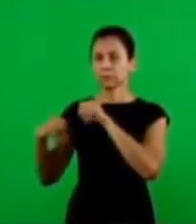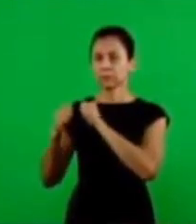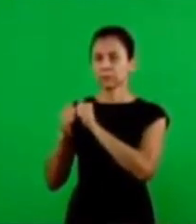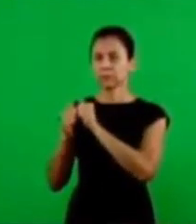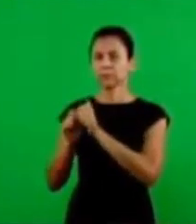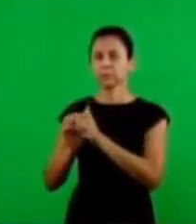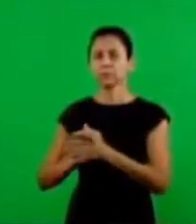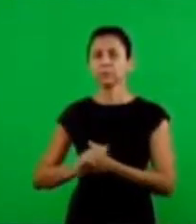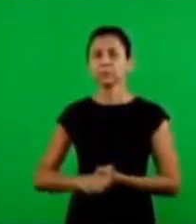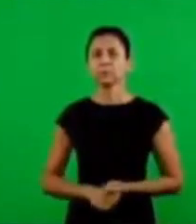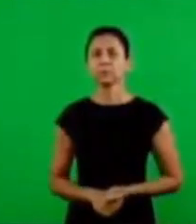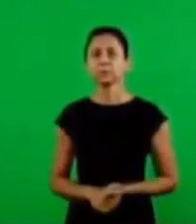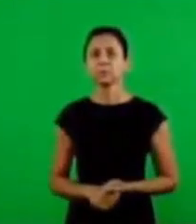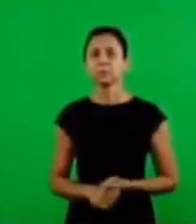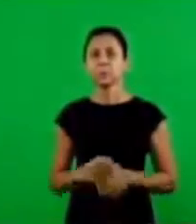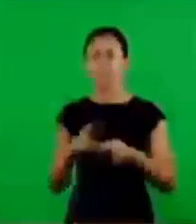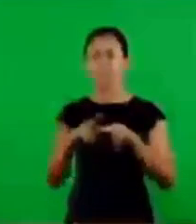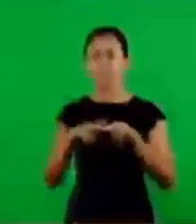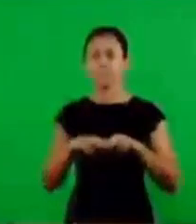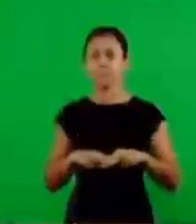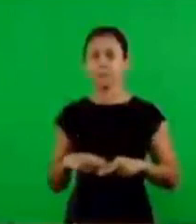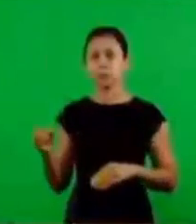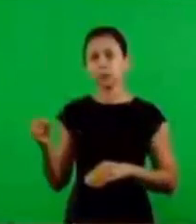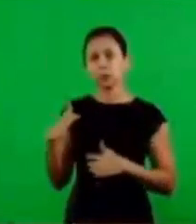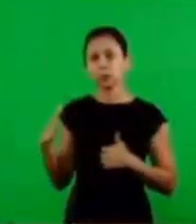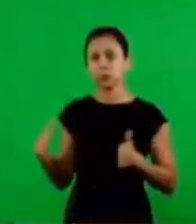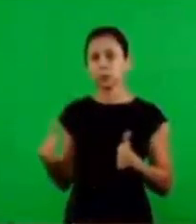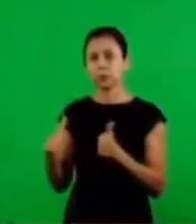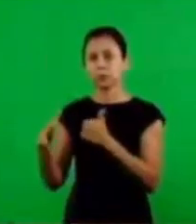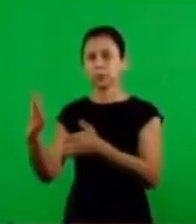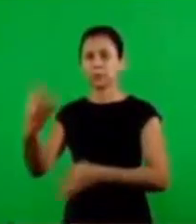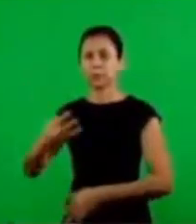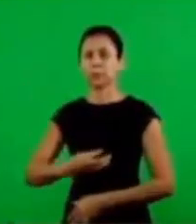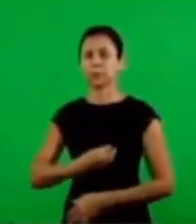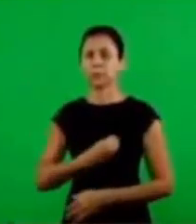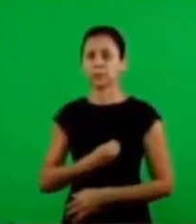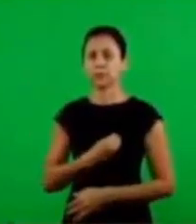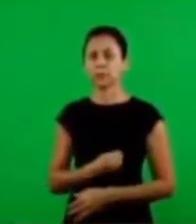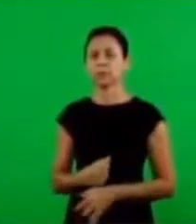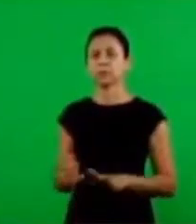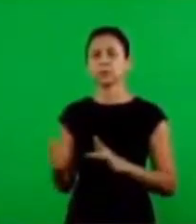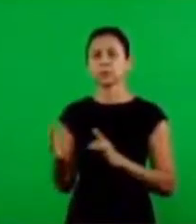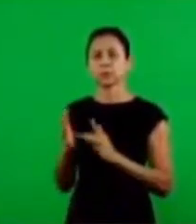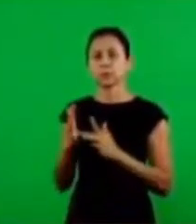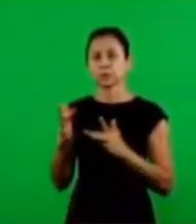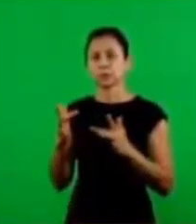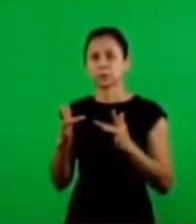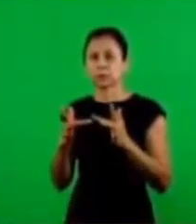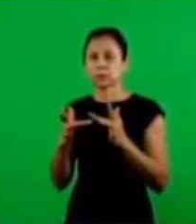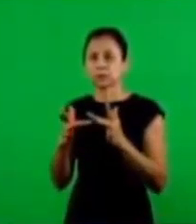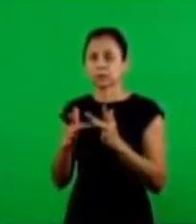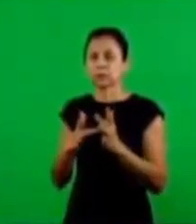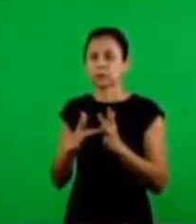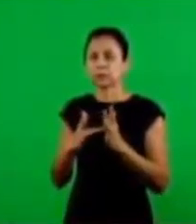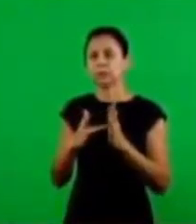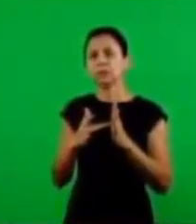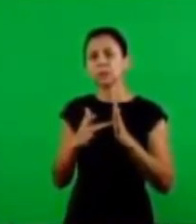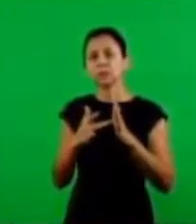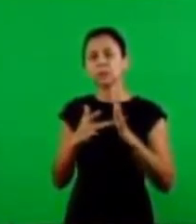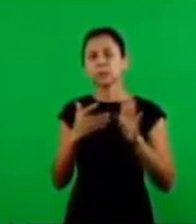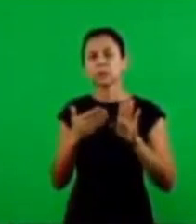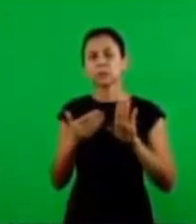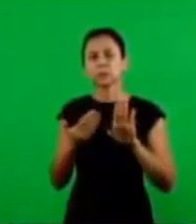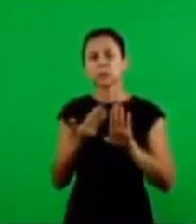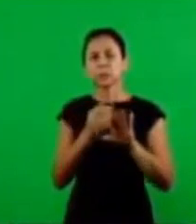read with him by a new and living way which he consecrated for us